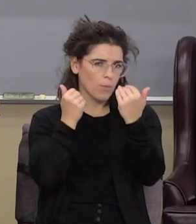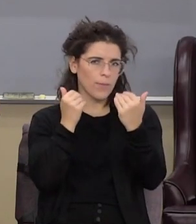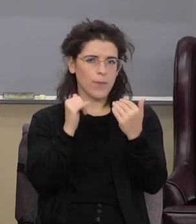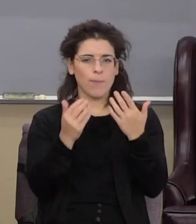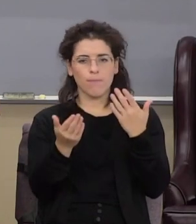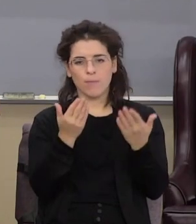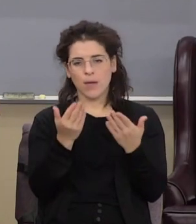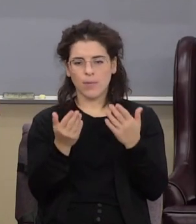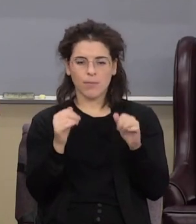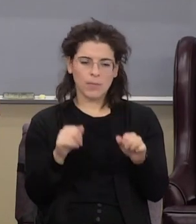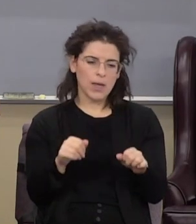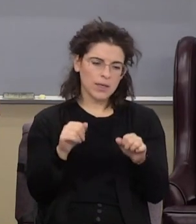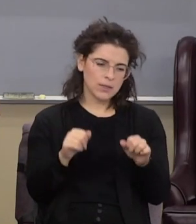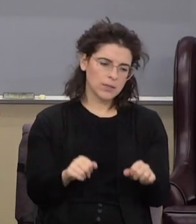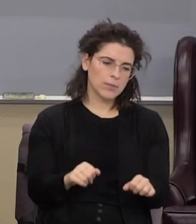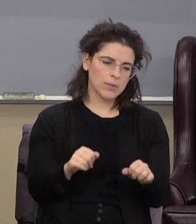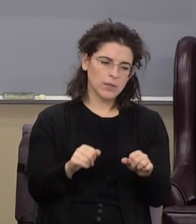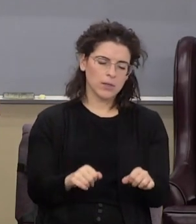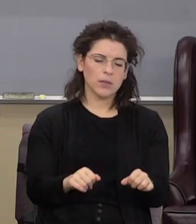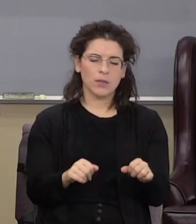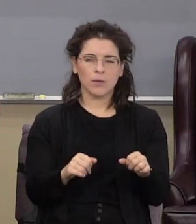that maybe possibly perhaps